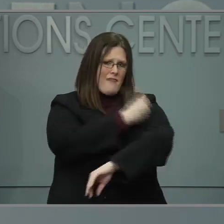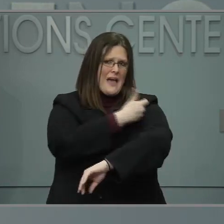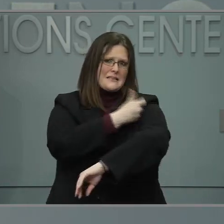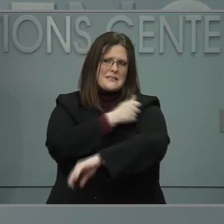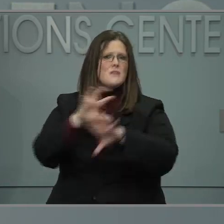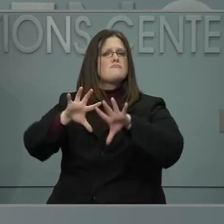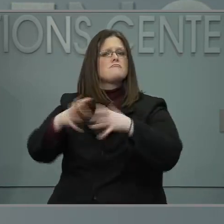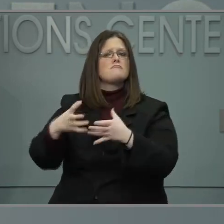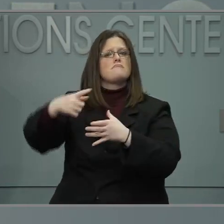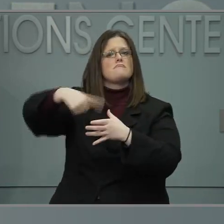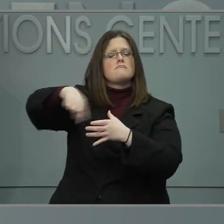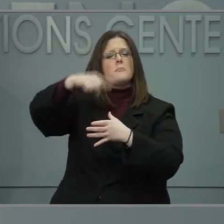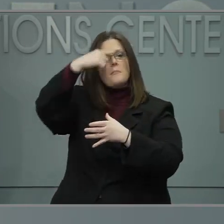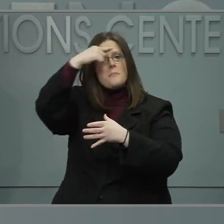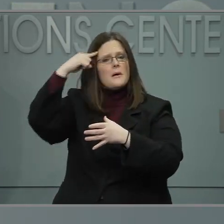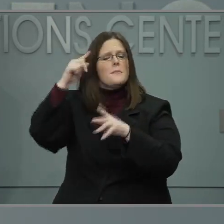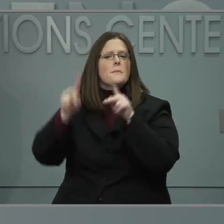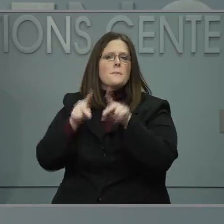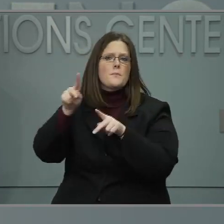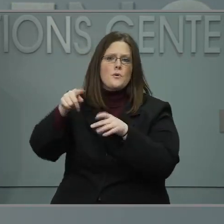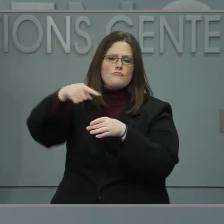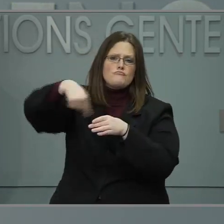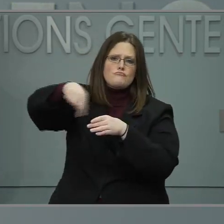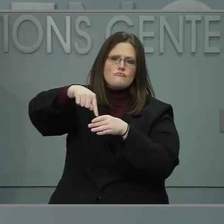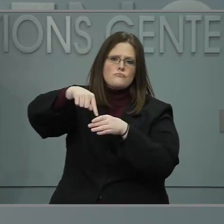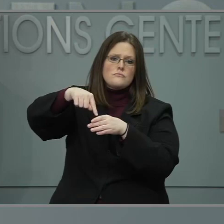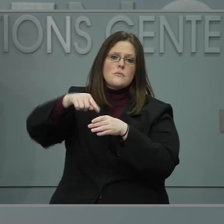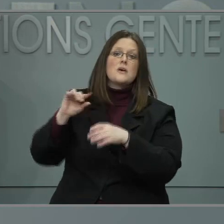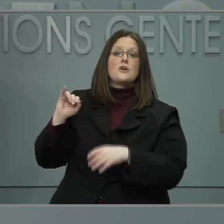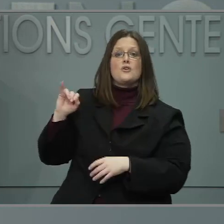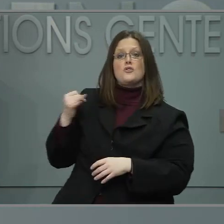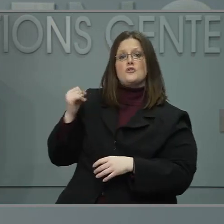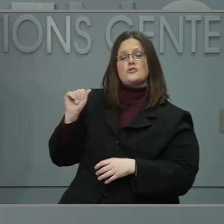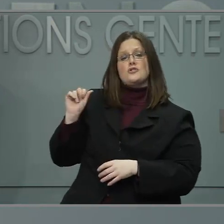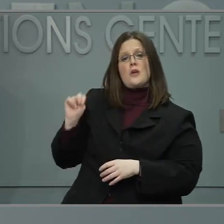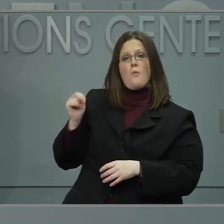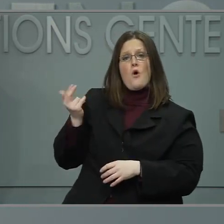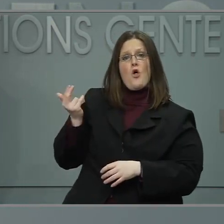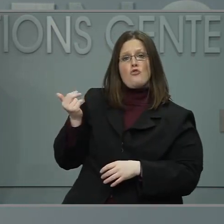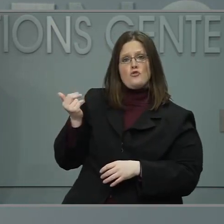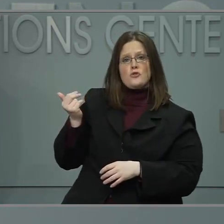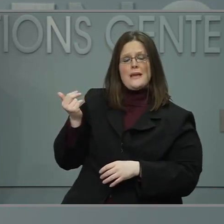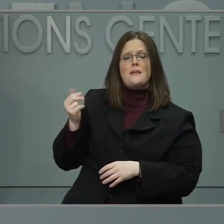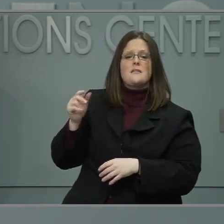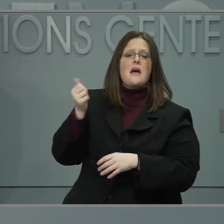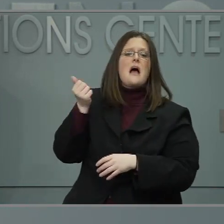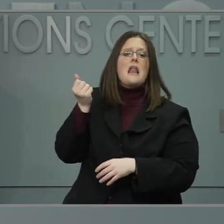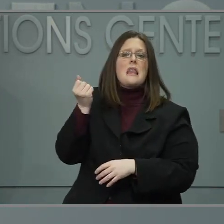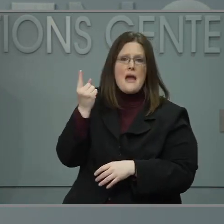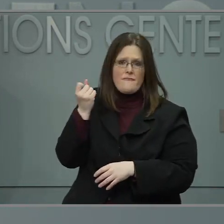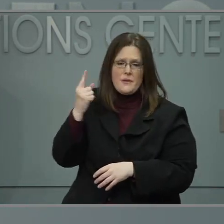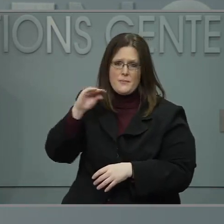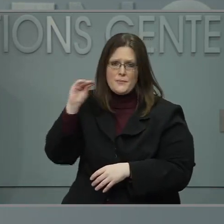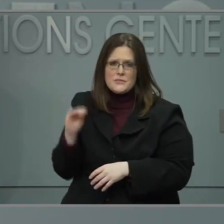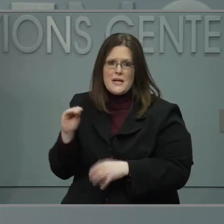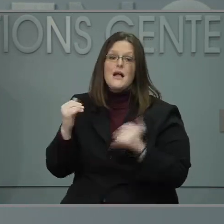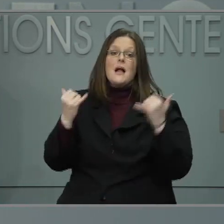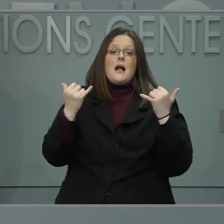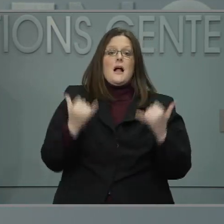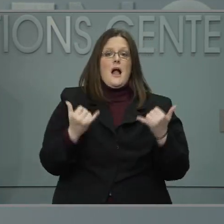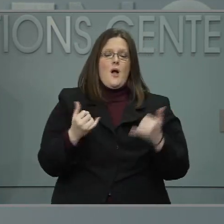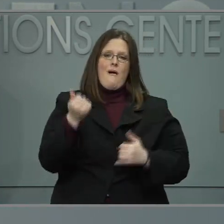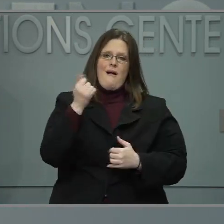up from 11% the week of January 13th. We have more work to do as mentioned in our Latinx Hispanic